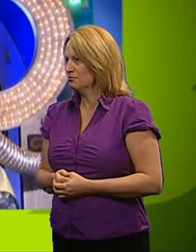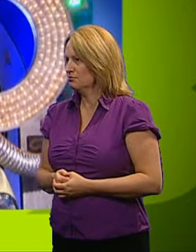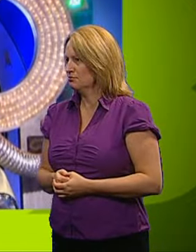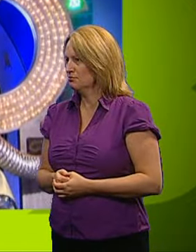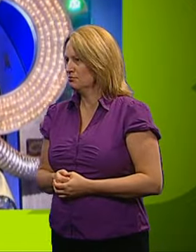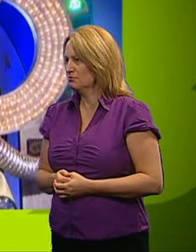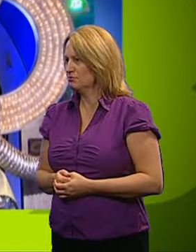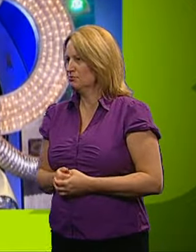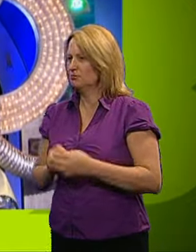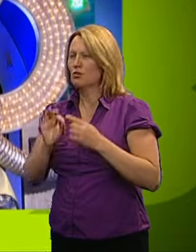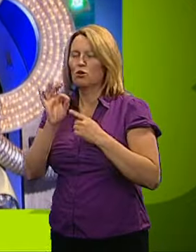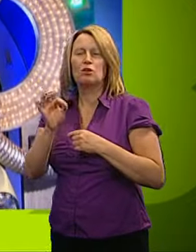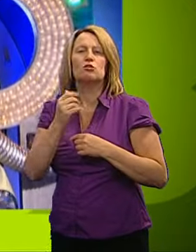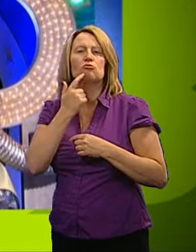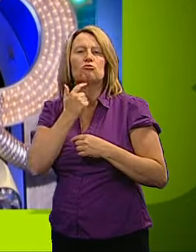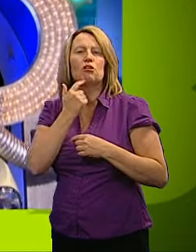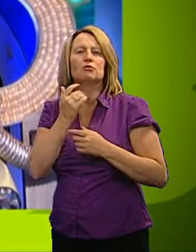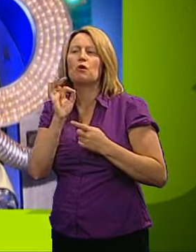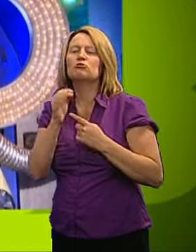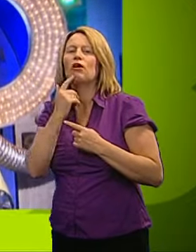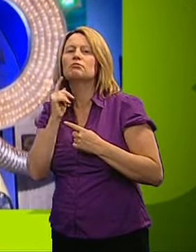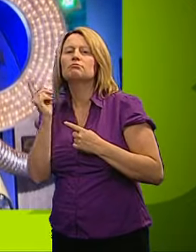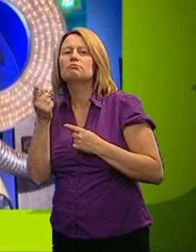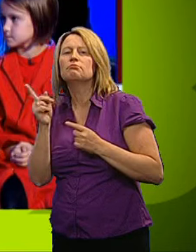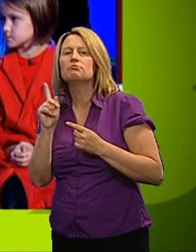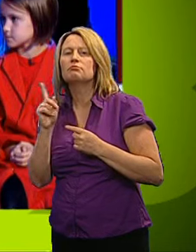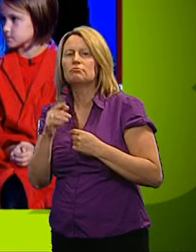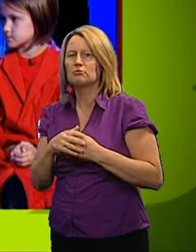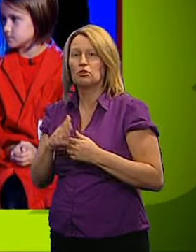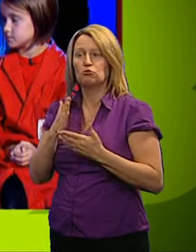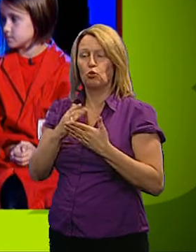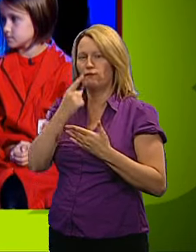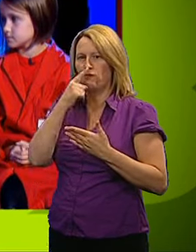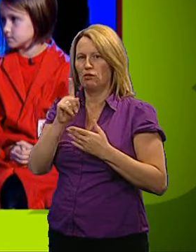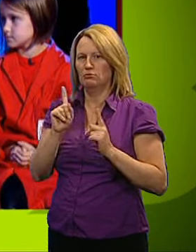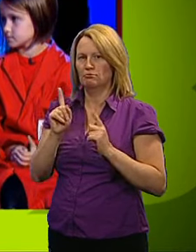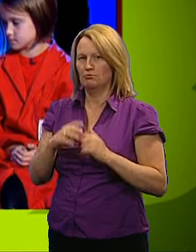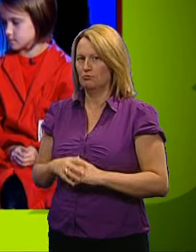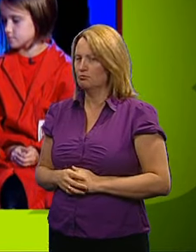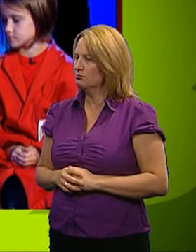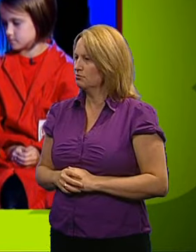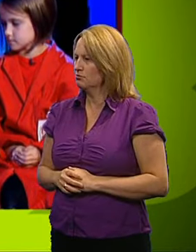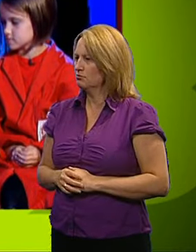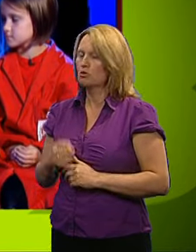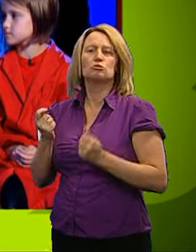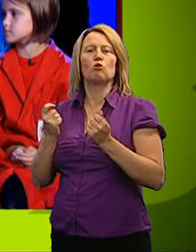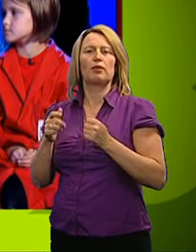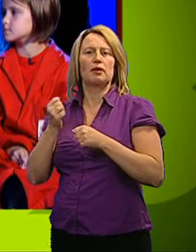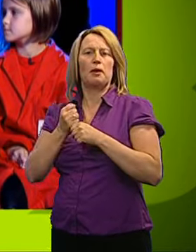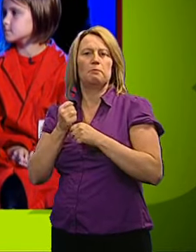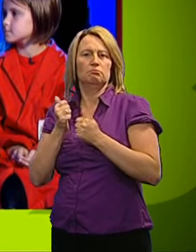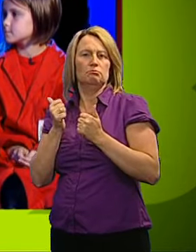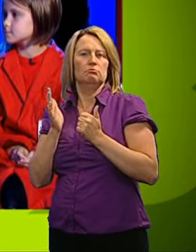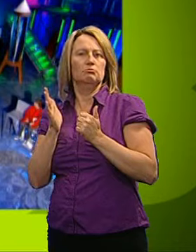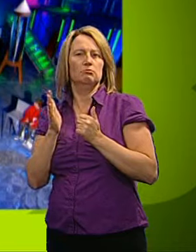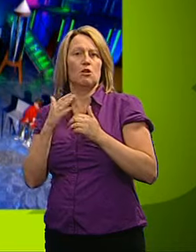Right, let's ask the question of reds. get the first, true or false. You're taking control of the game. That's good. You could, of course, lose control